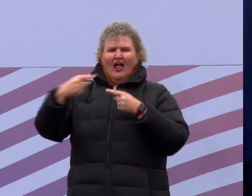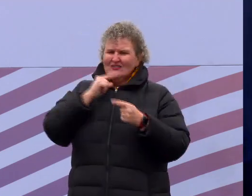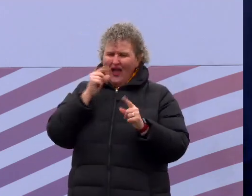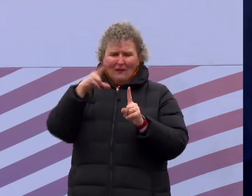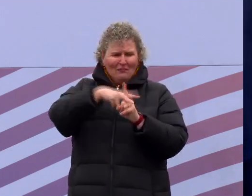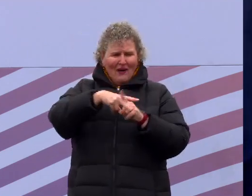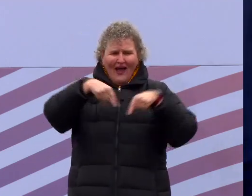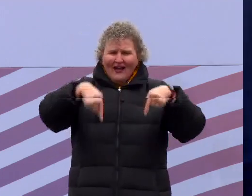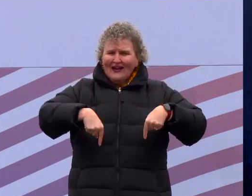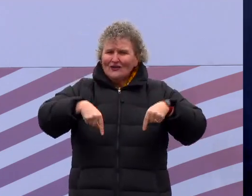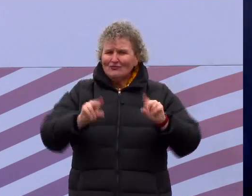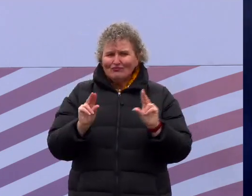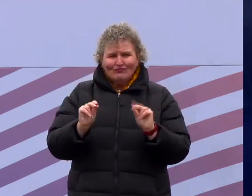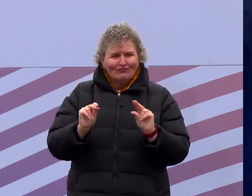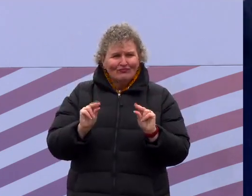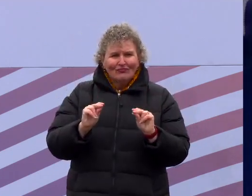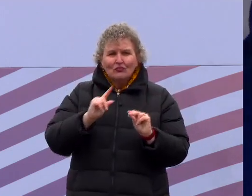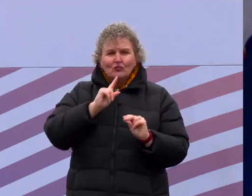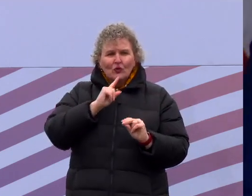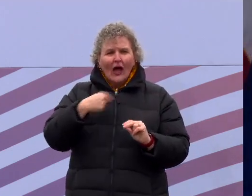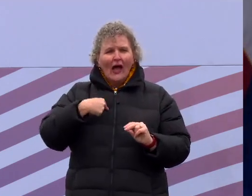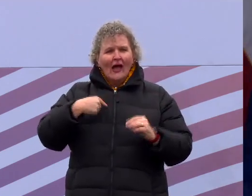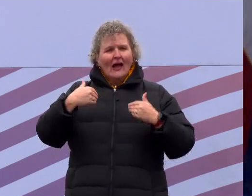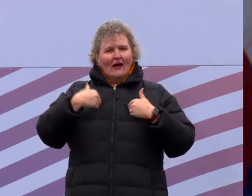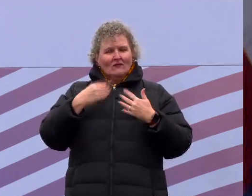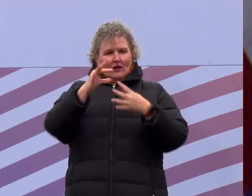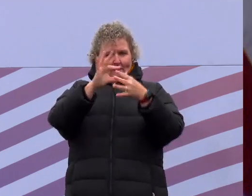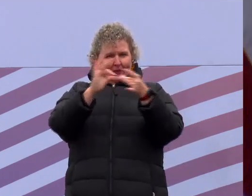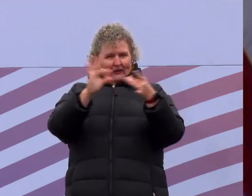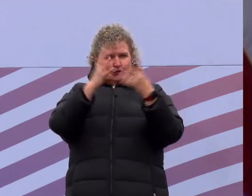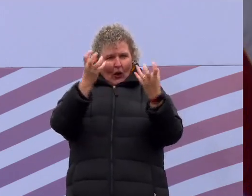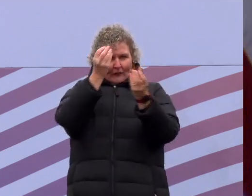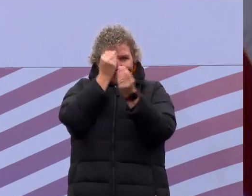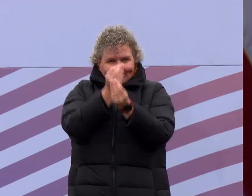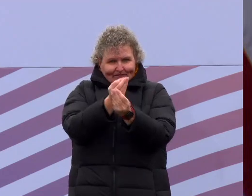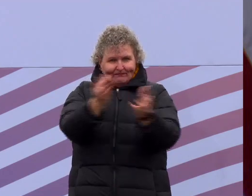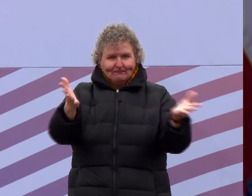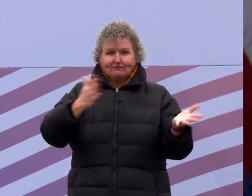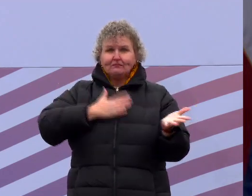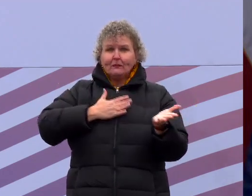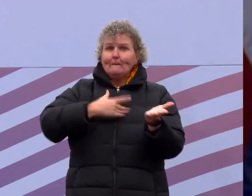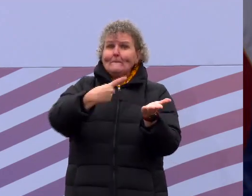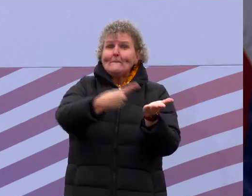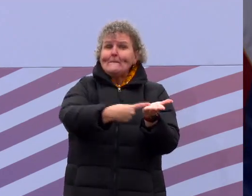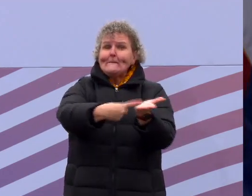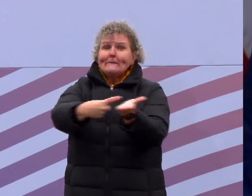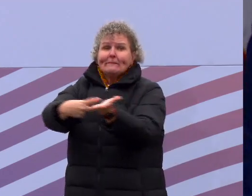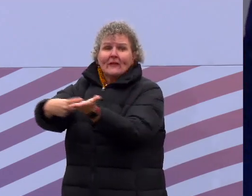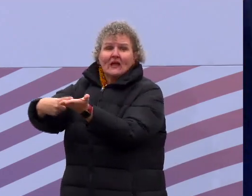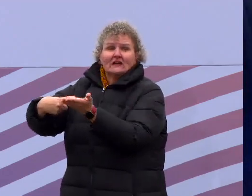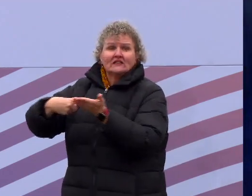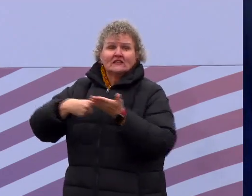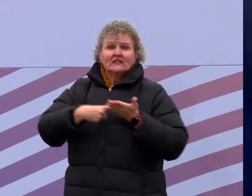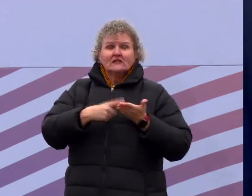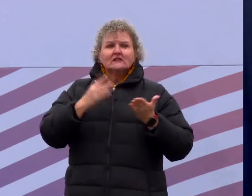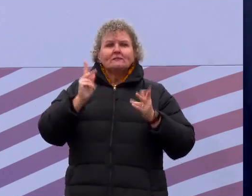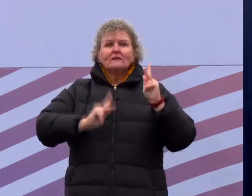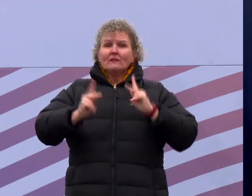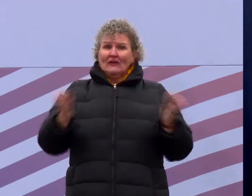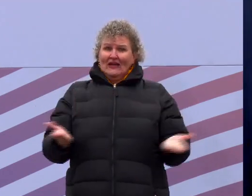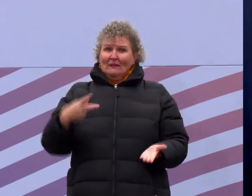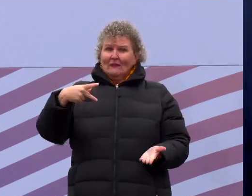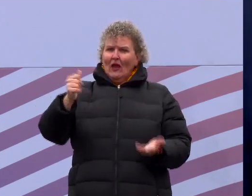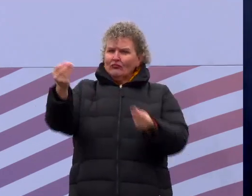I have come away with a singular message from the conversations I've had. Pennsylvanians want leaders who will put